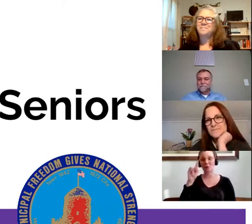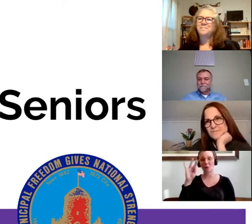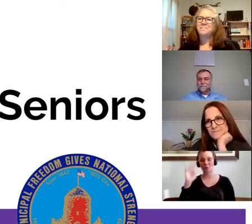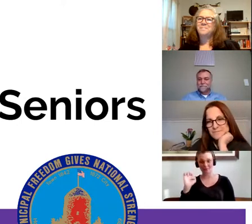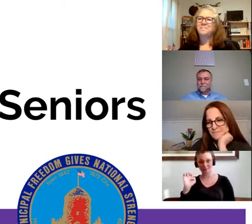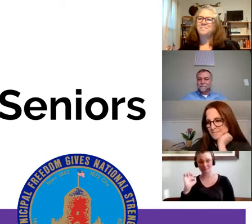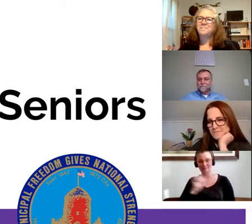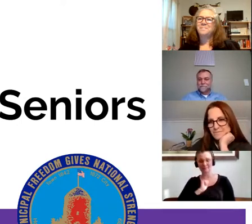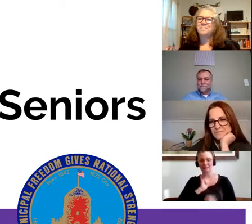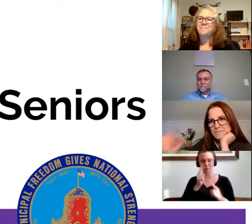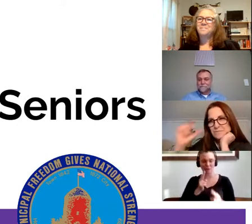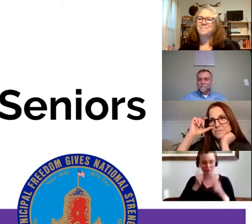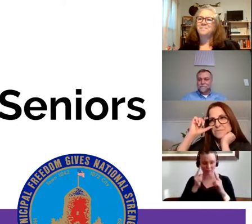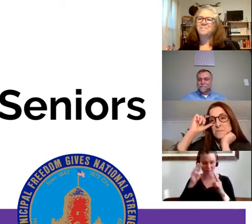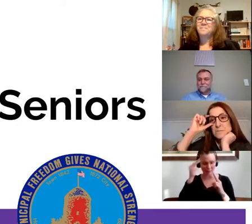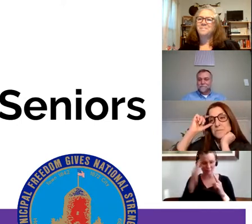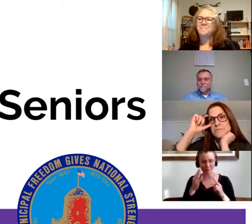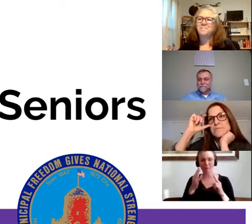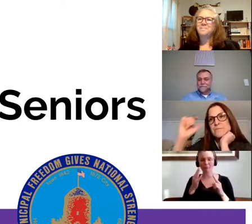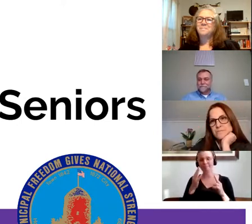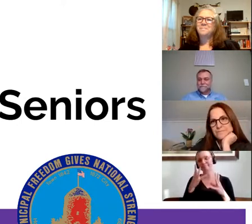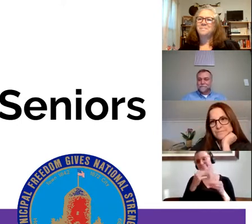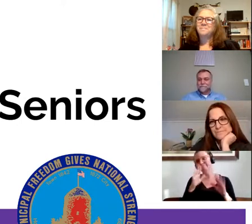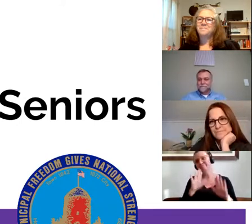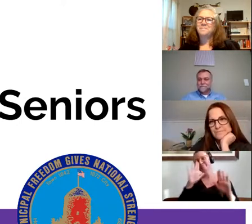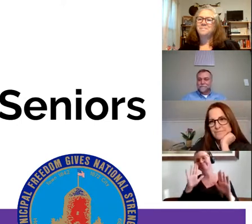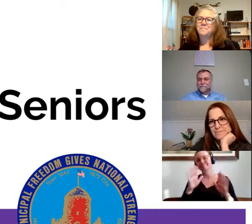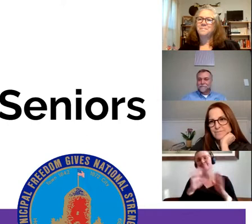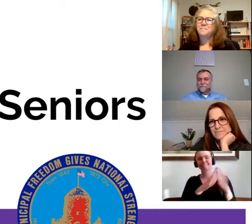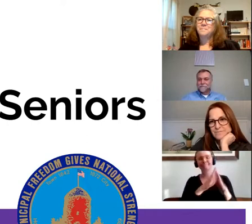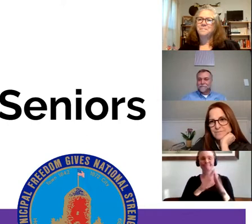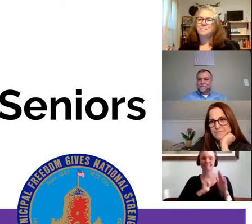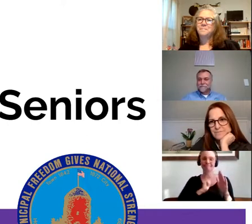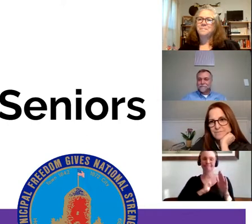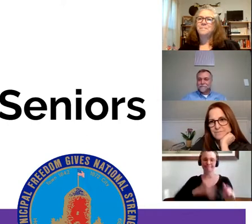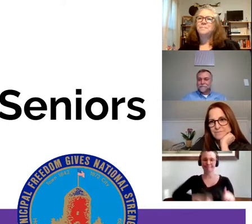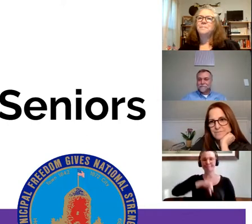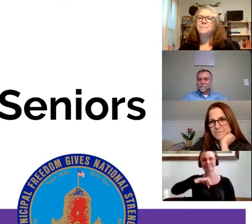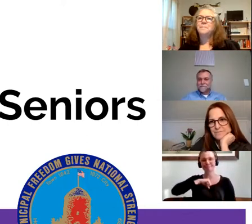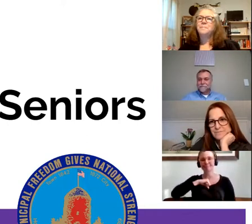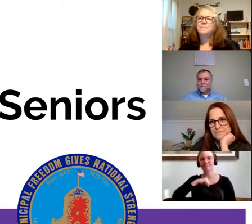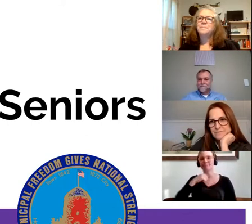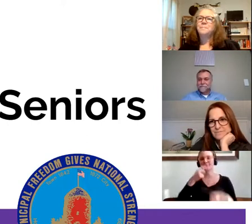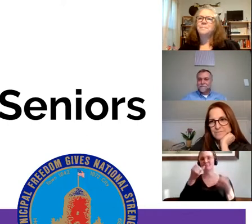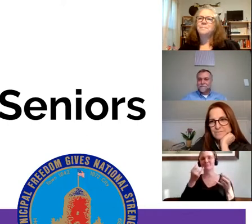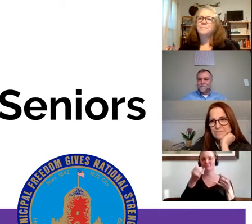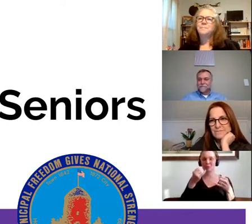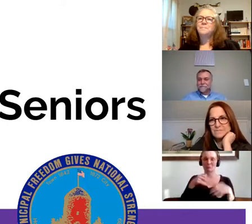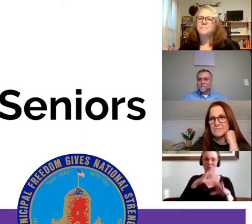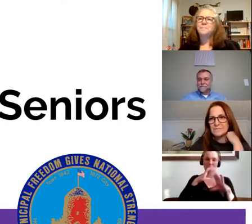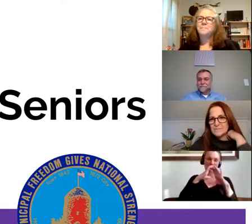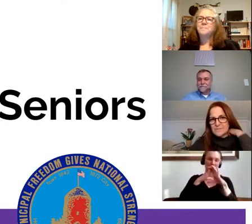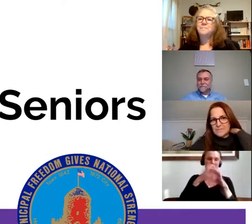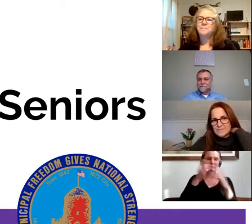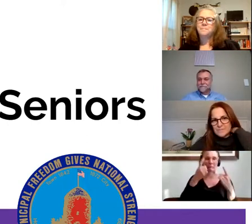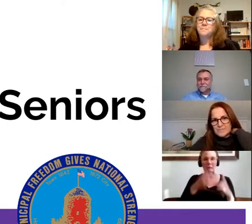mayor of this great city. I've never been more proud to represent the city in this time of crisis to stand by with all